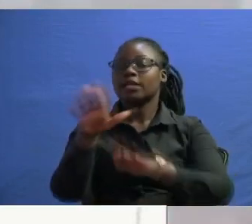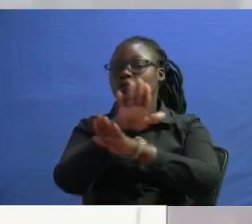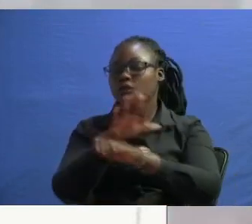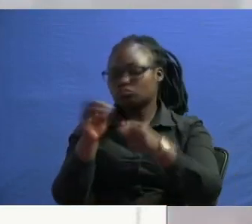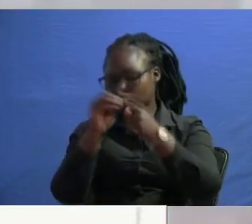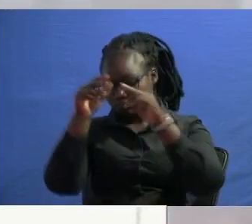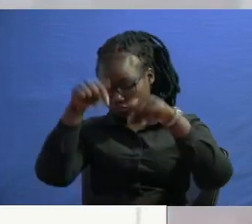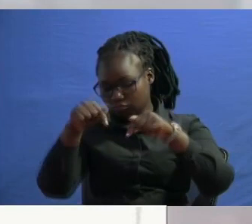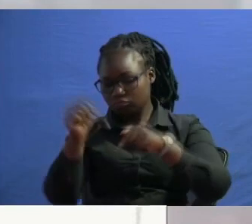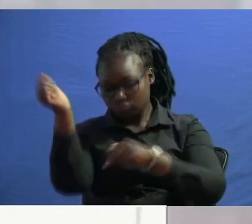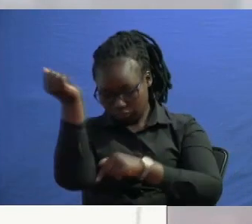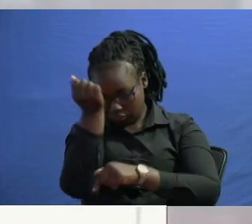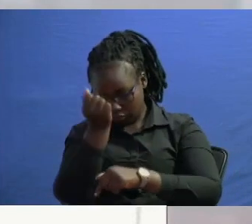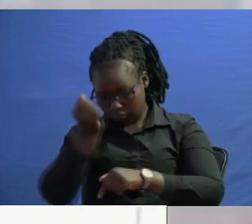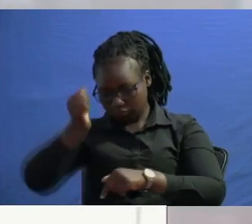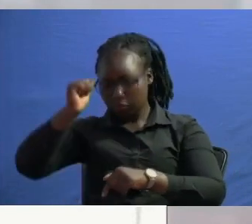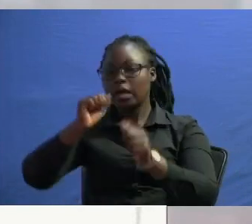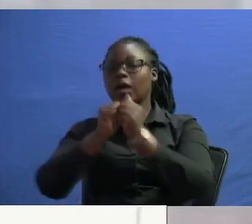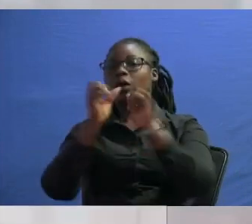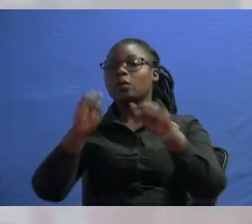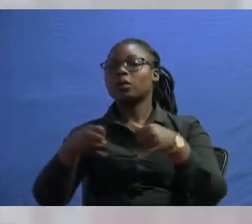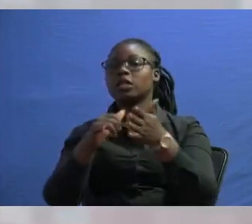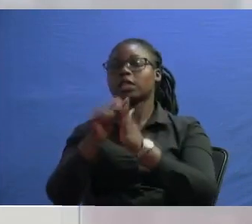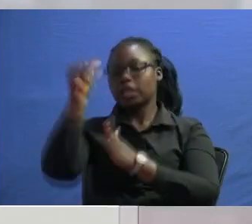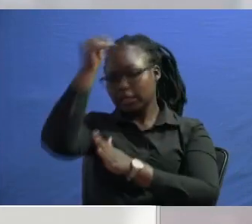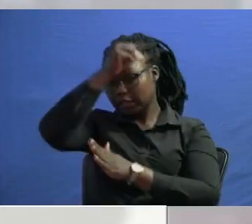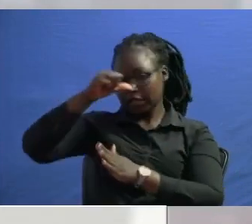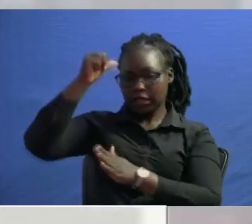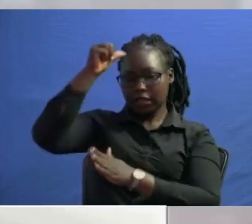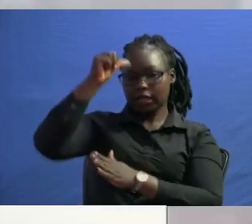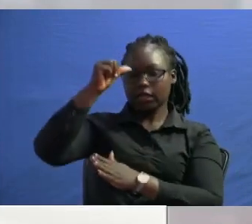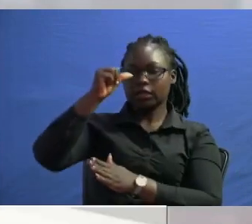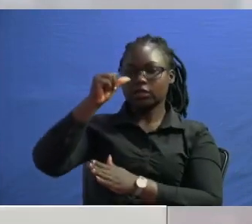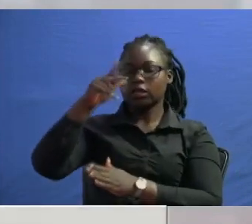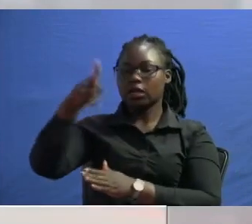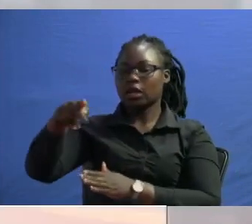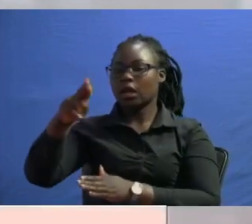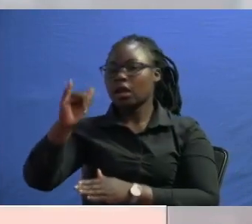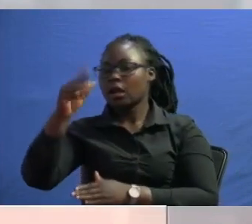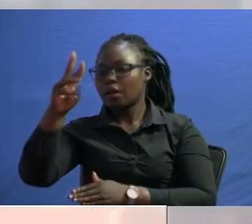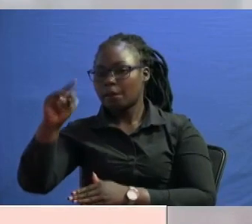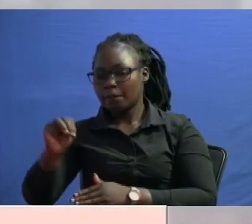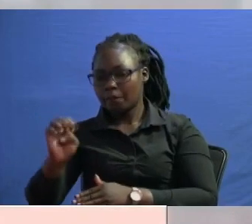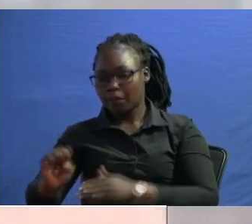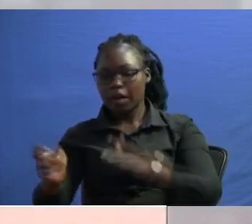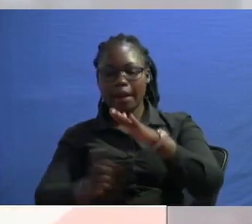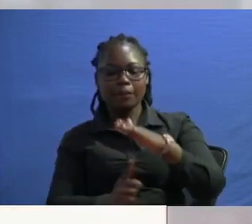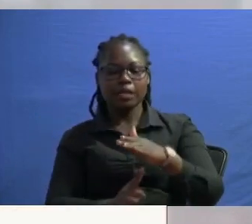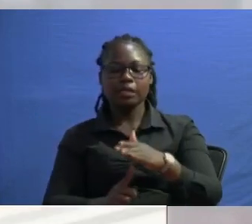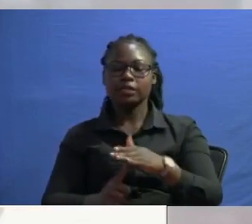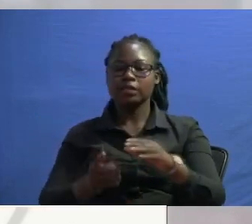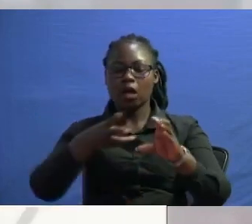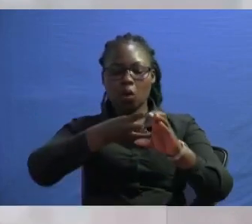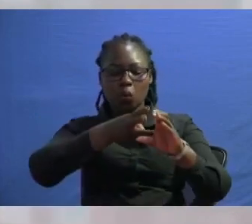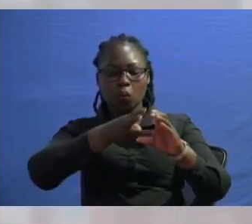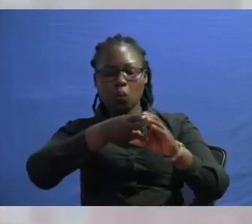today we woke up to the news that um haitian prime minister ariel henry has resigned and